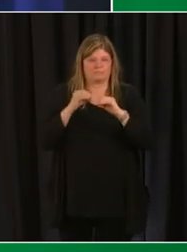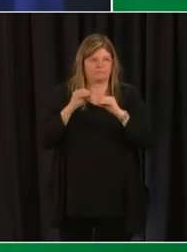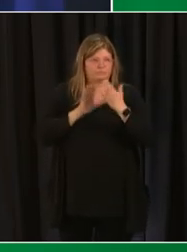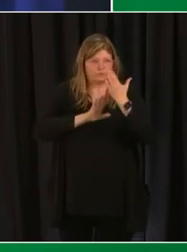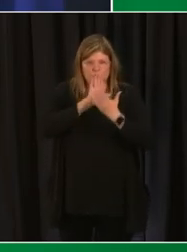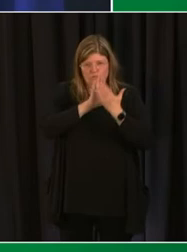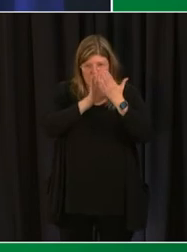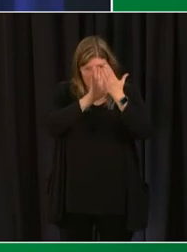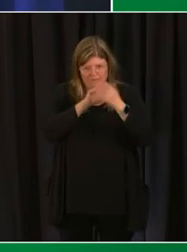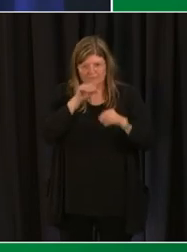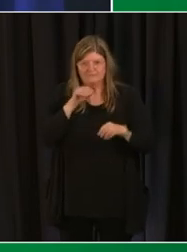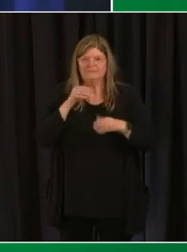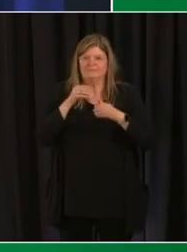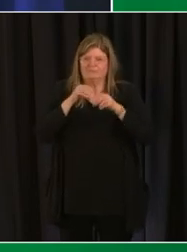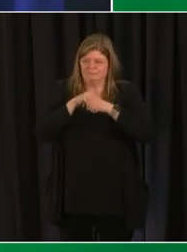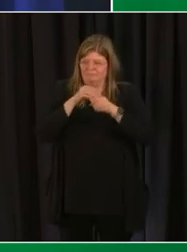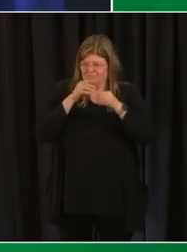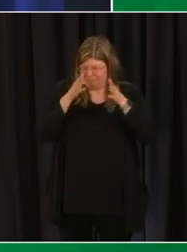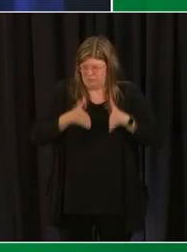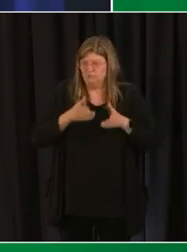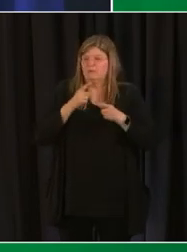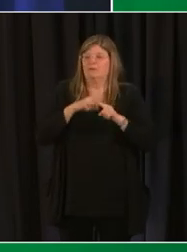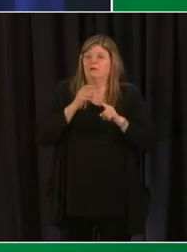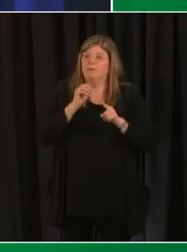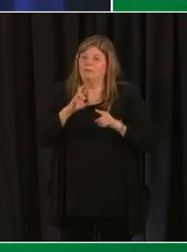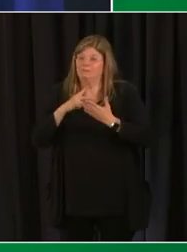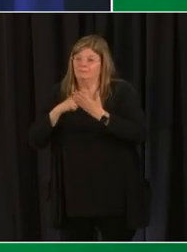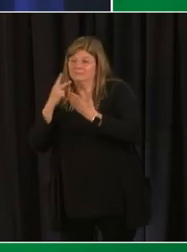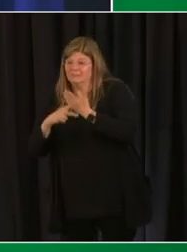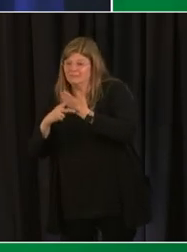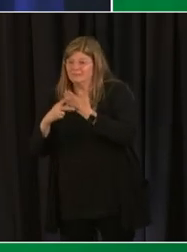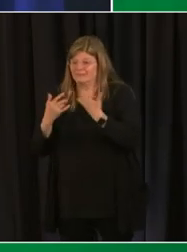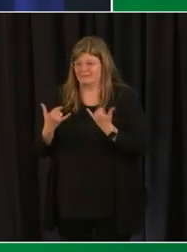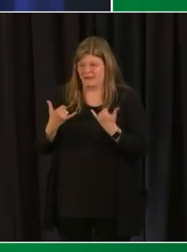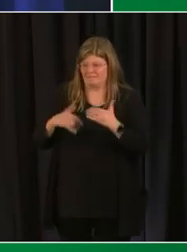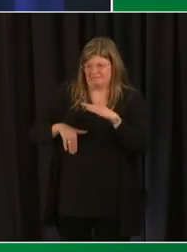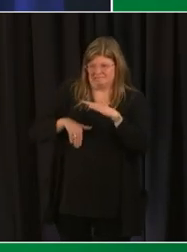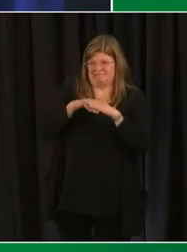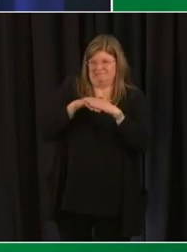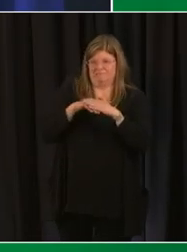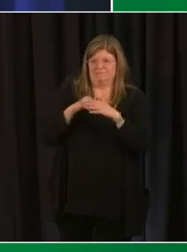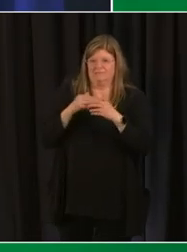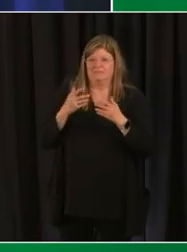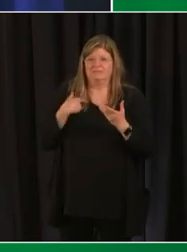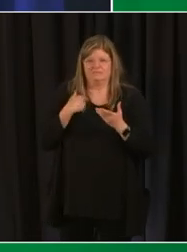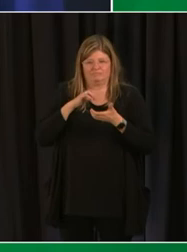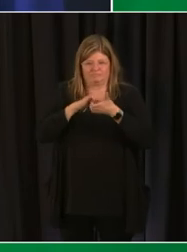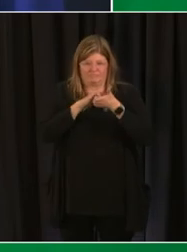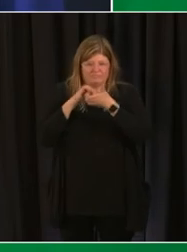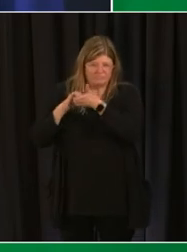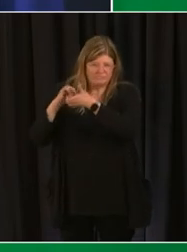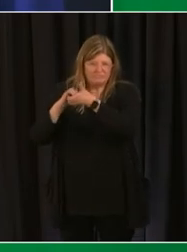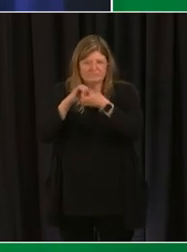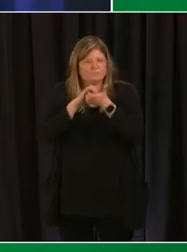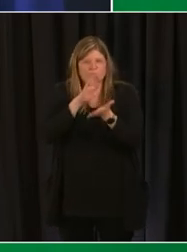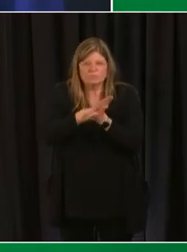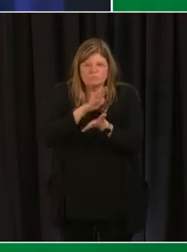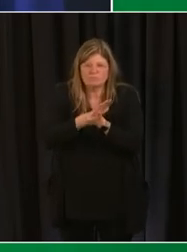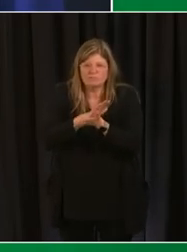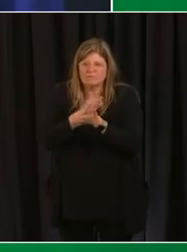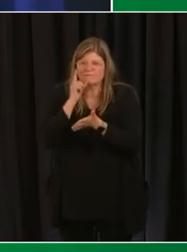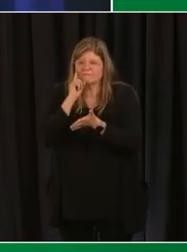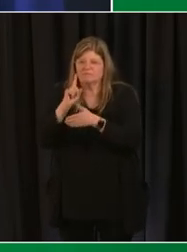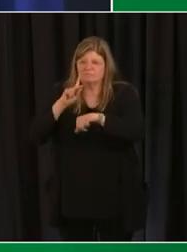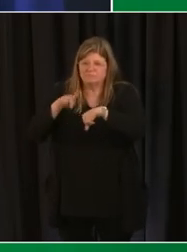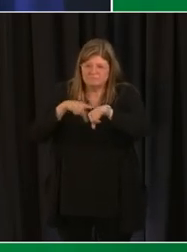opportunities or programming and demand exceeds current capacity we are partnering with schools for